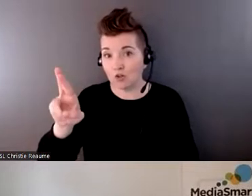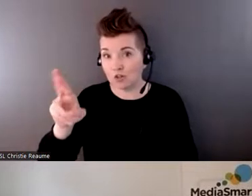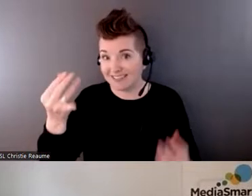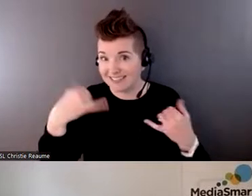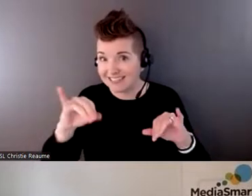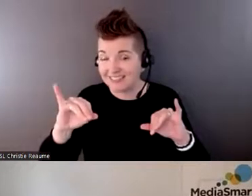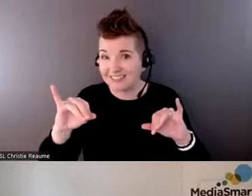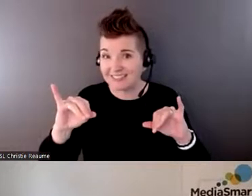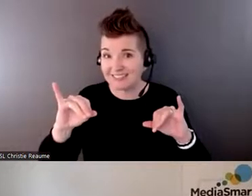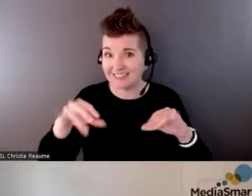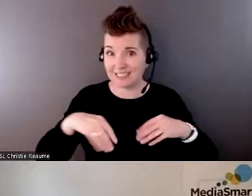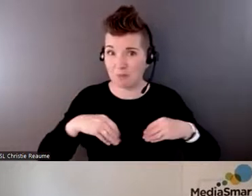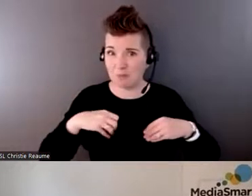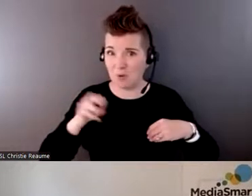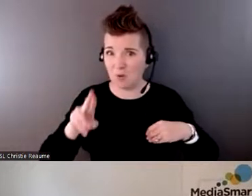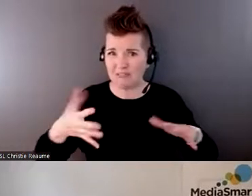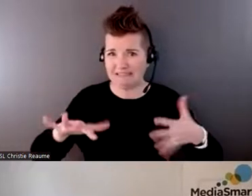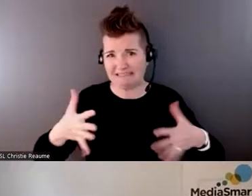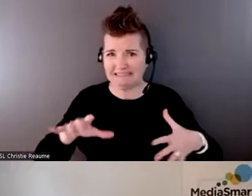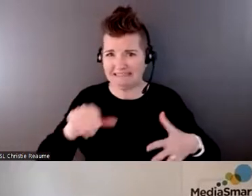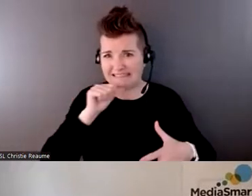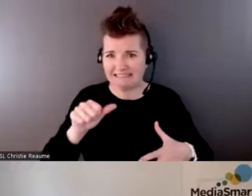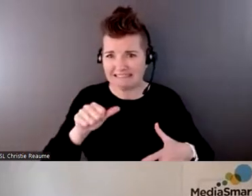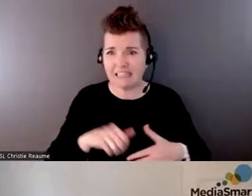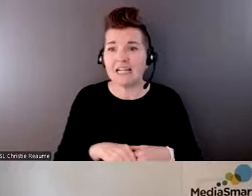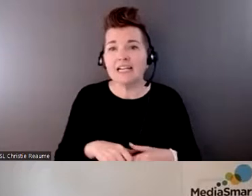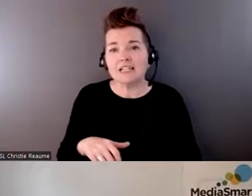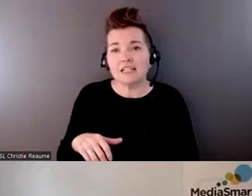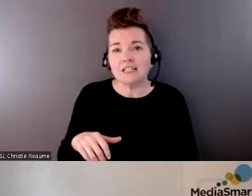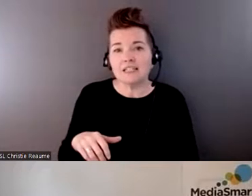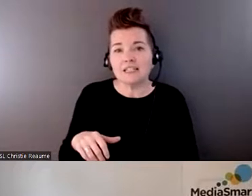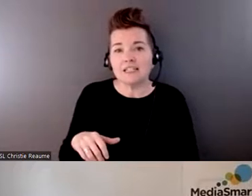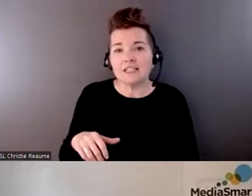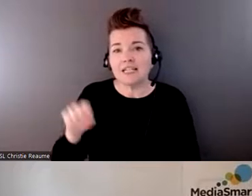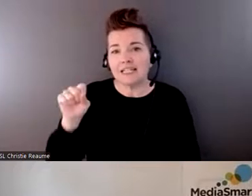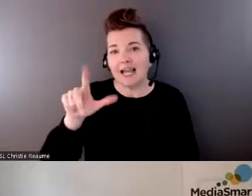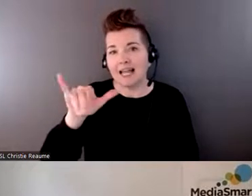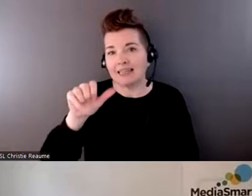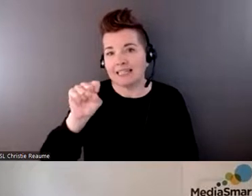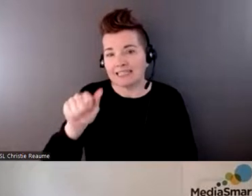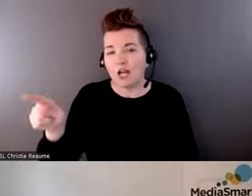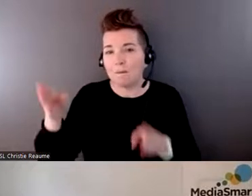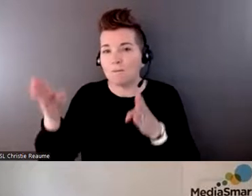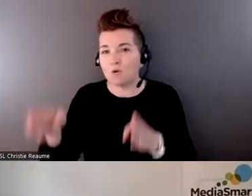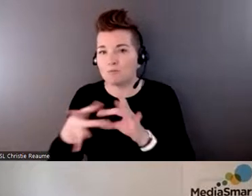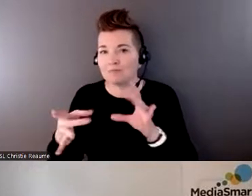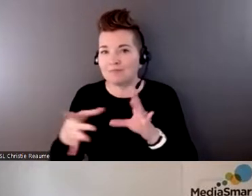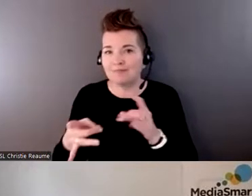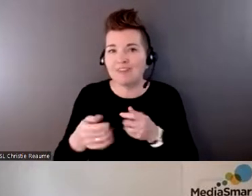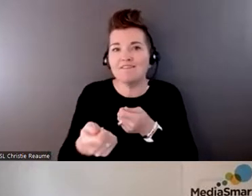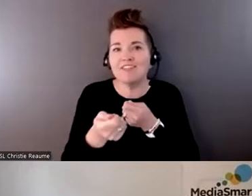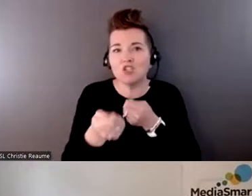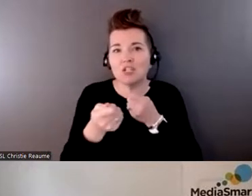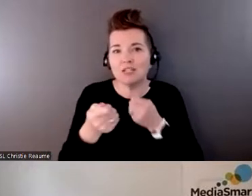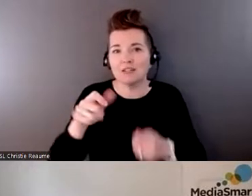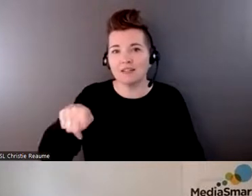Yeah. So the number one point of compromise is phishing emails. So I think it was mentioned earlier and I touched on it very briefly.